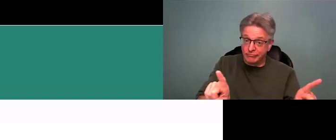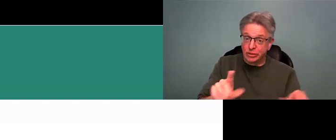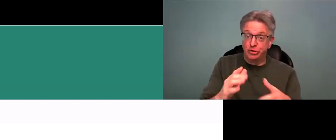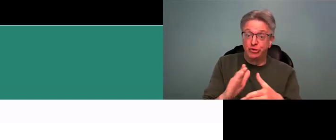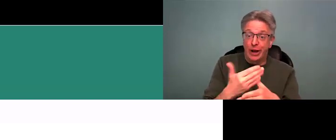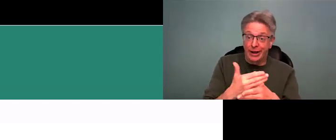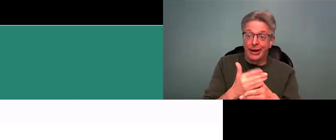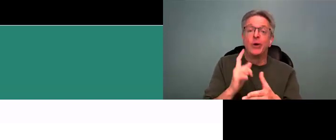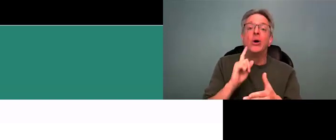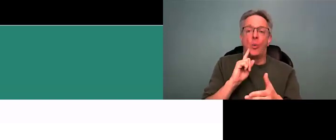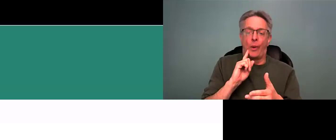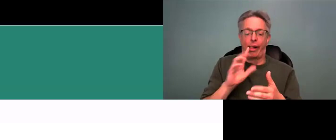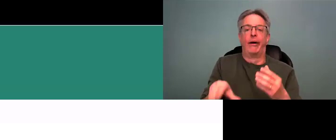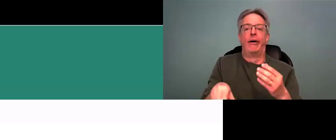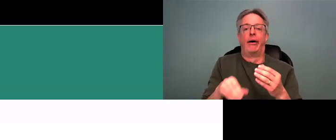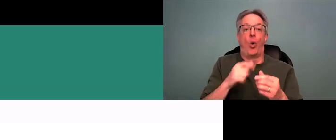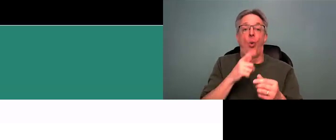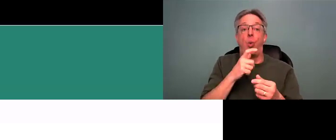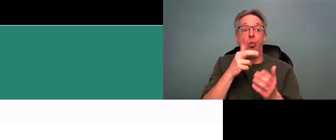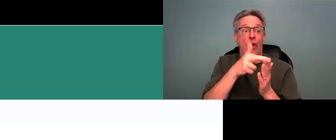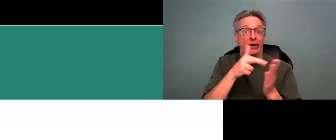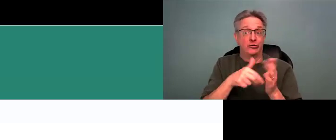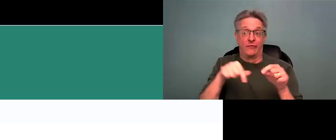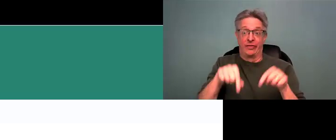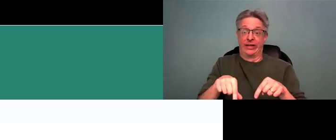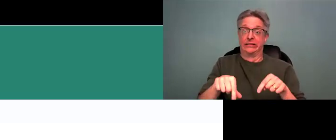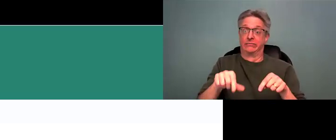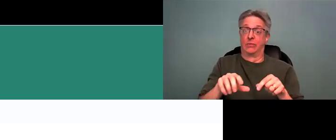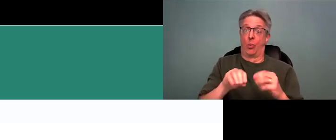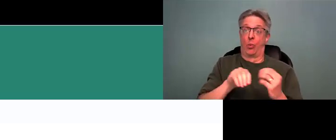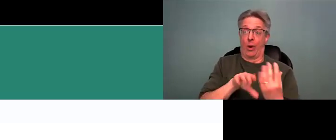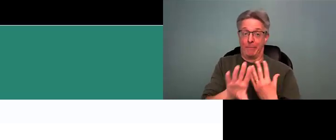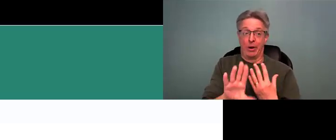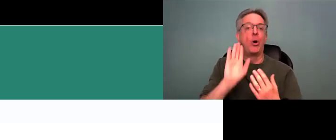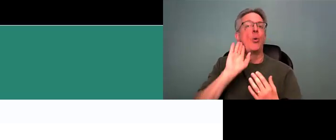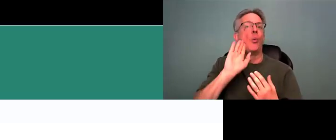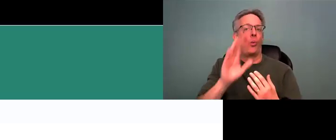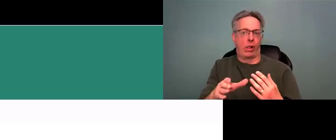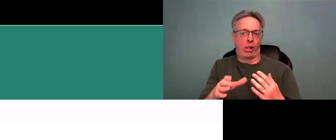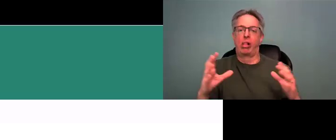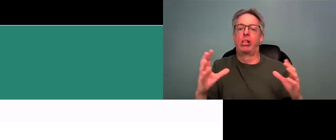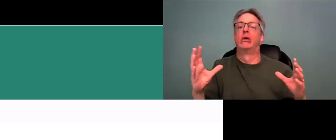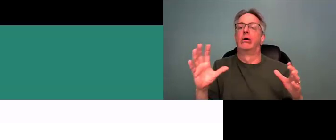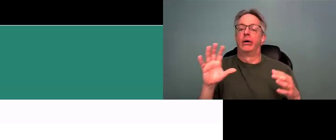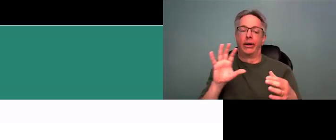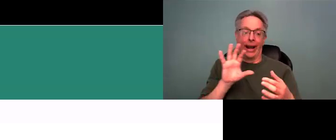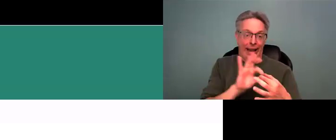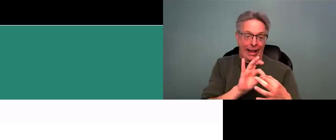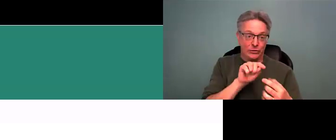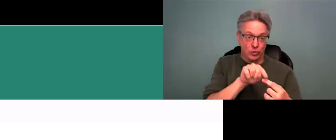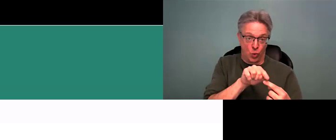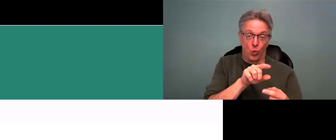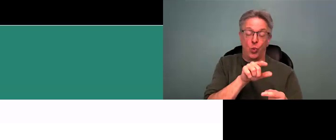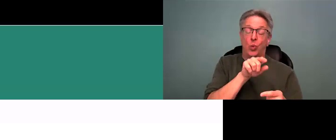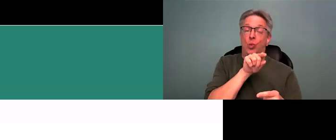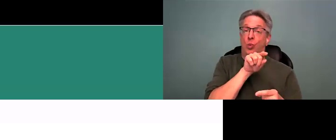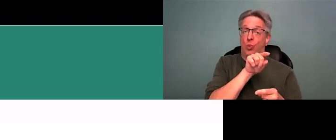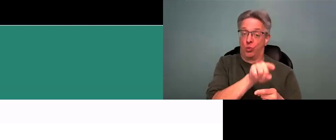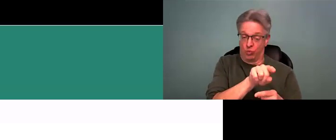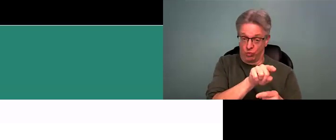is ready to be shared, we will add that. So whoever registered for this webinar will be